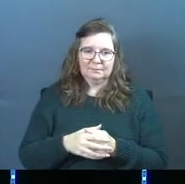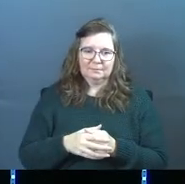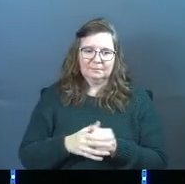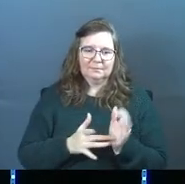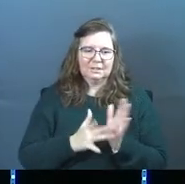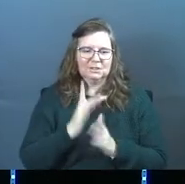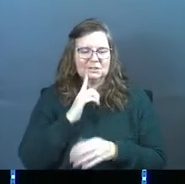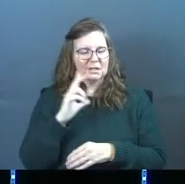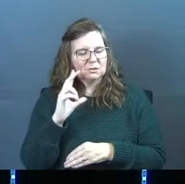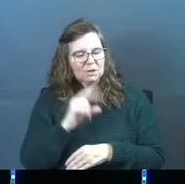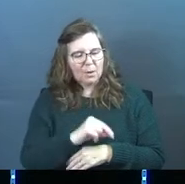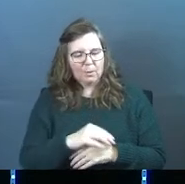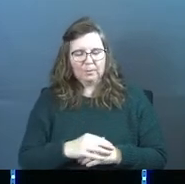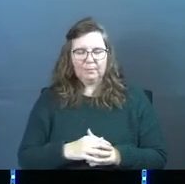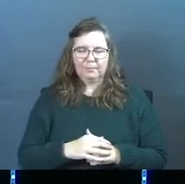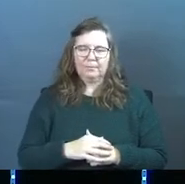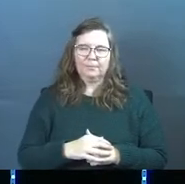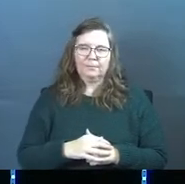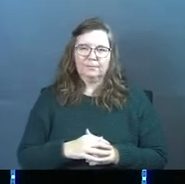And Jesus says, no.